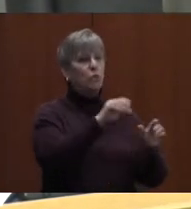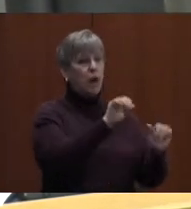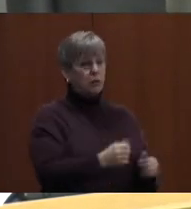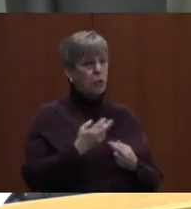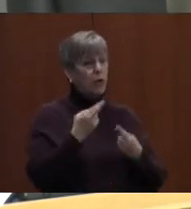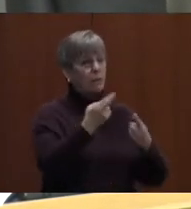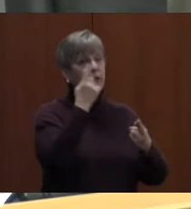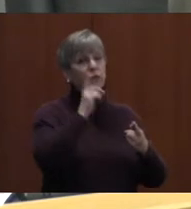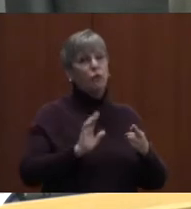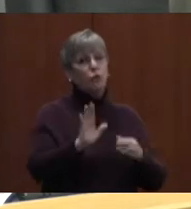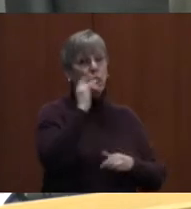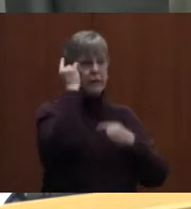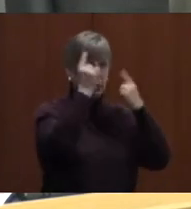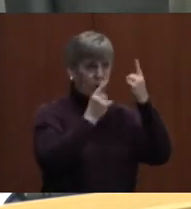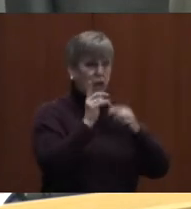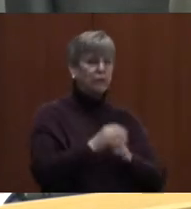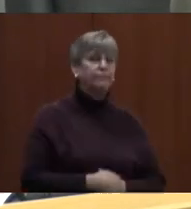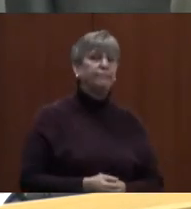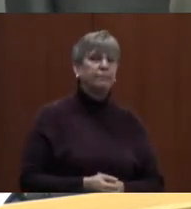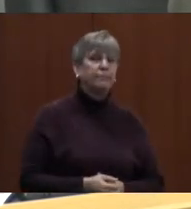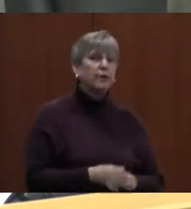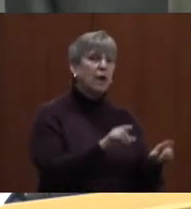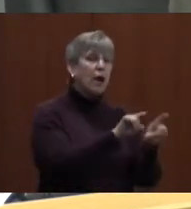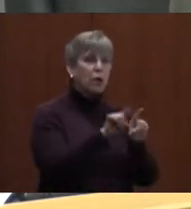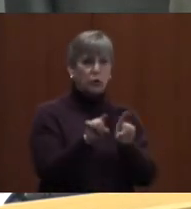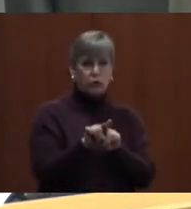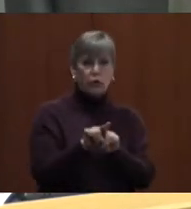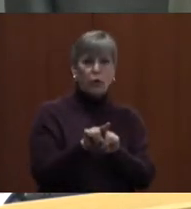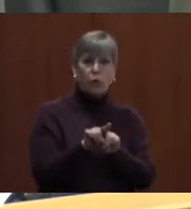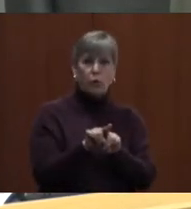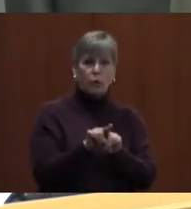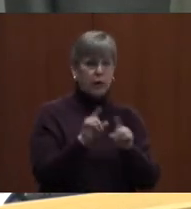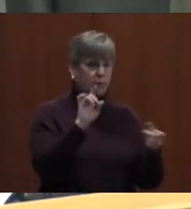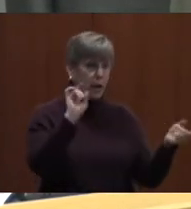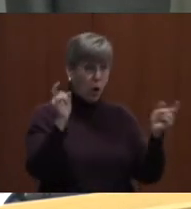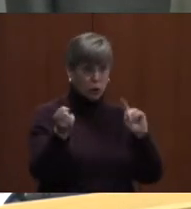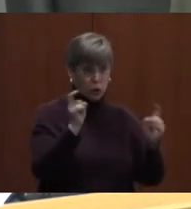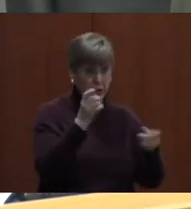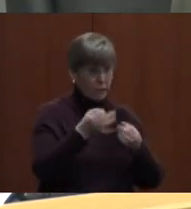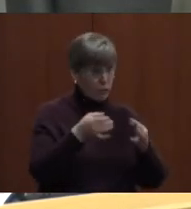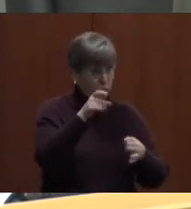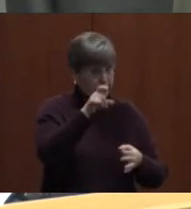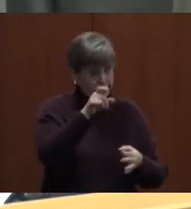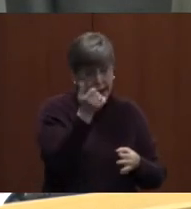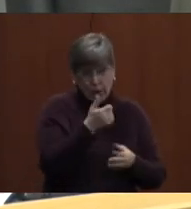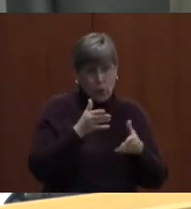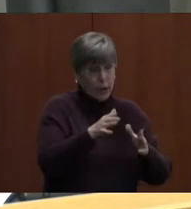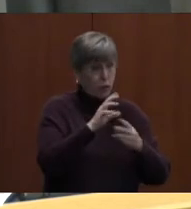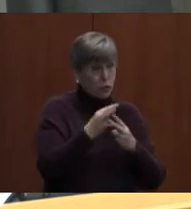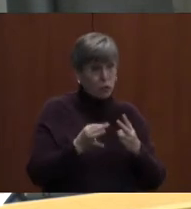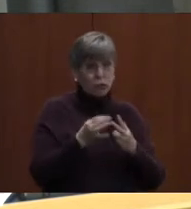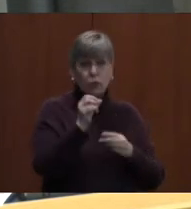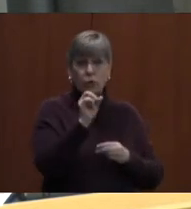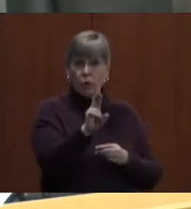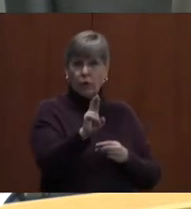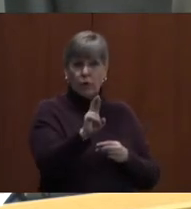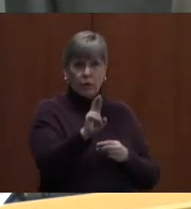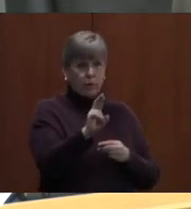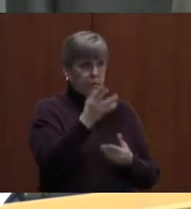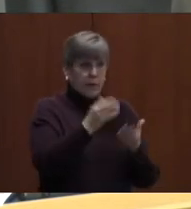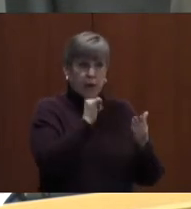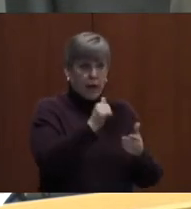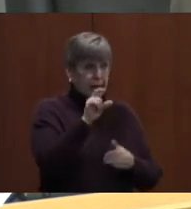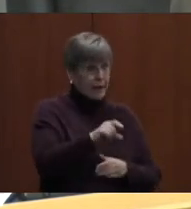your consideration, and obviously it could be altered any way you choose to do so, or ignored or not made at all,